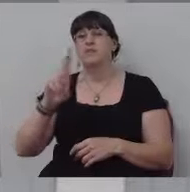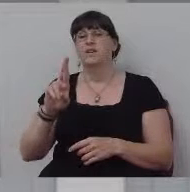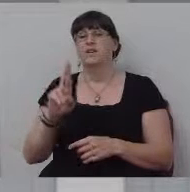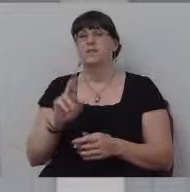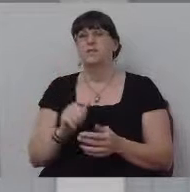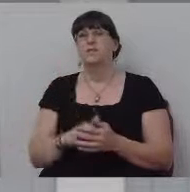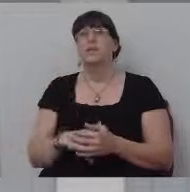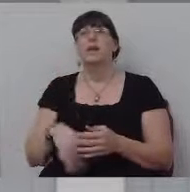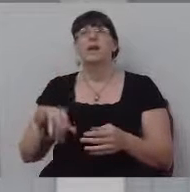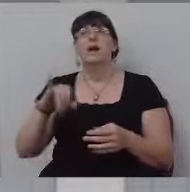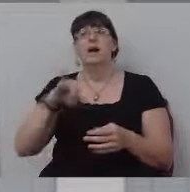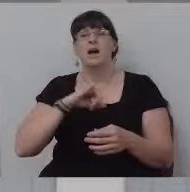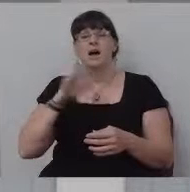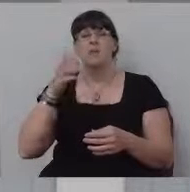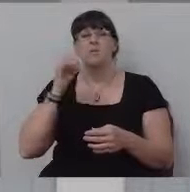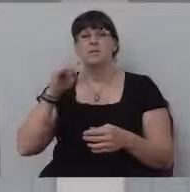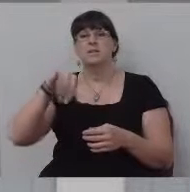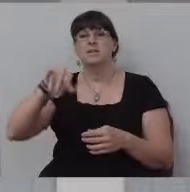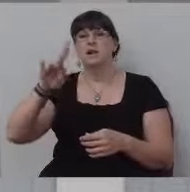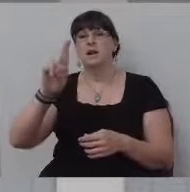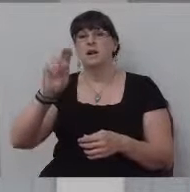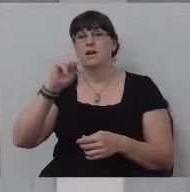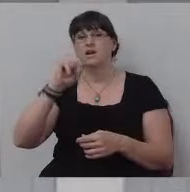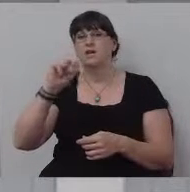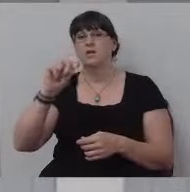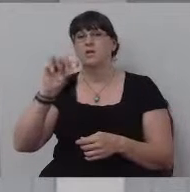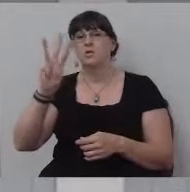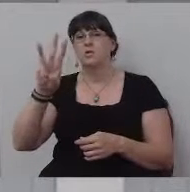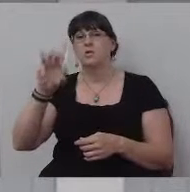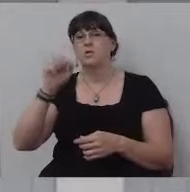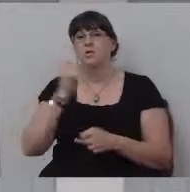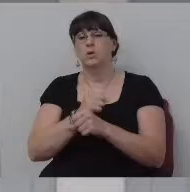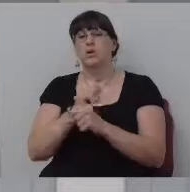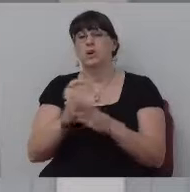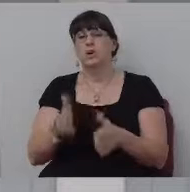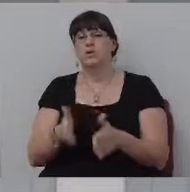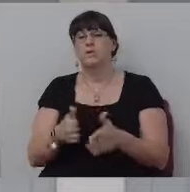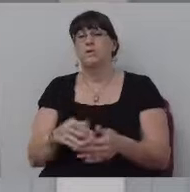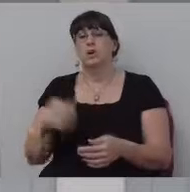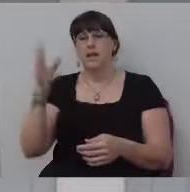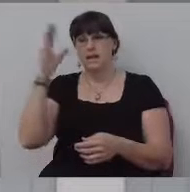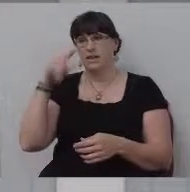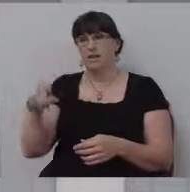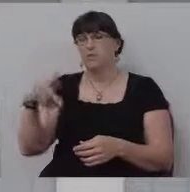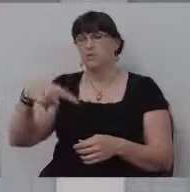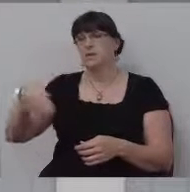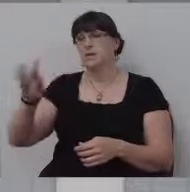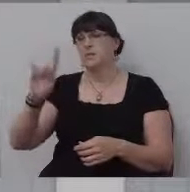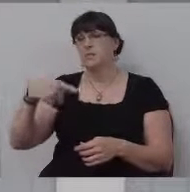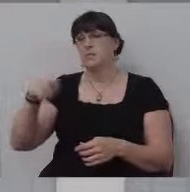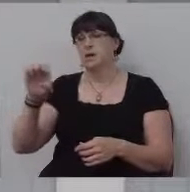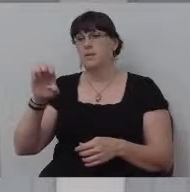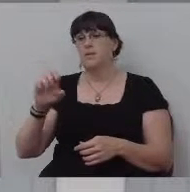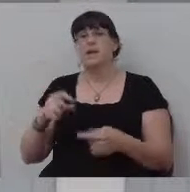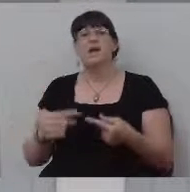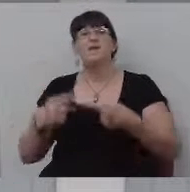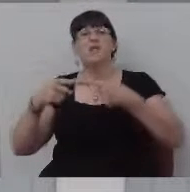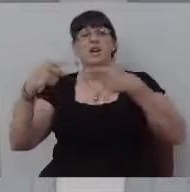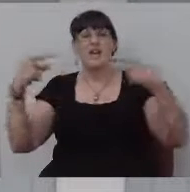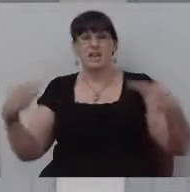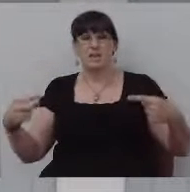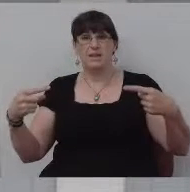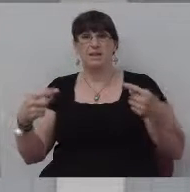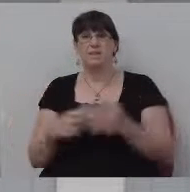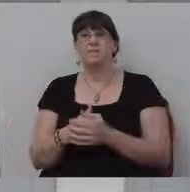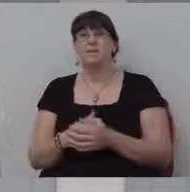trades. I'm an iron worker. Pipe fitters are like mortal enemies of iron workers. And, uh, so an iron worker,